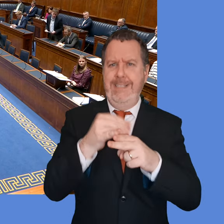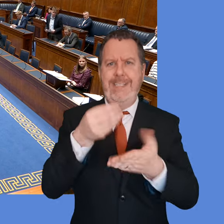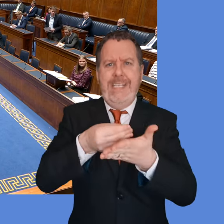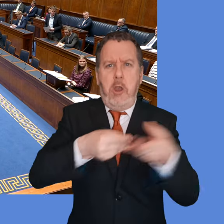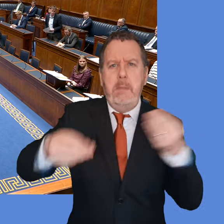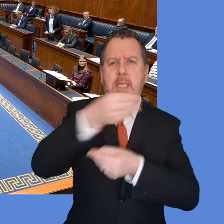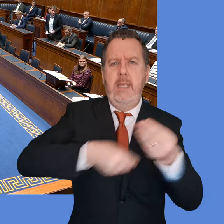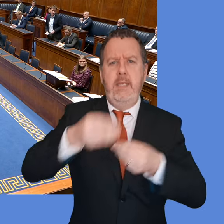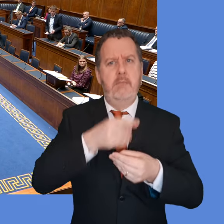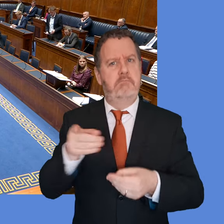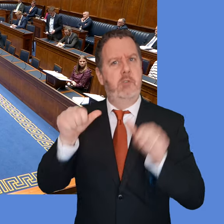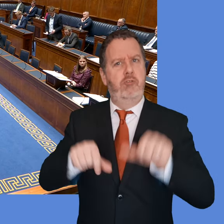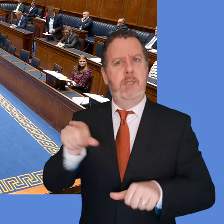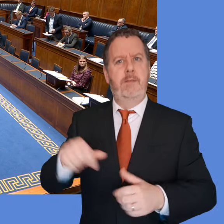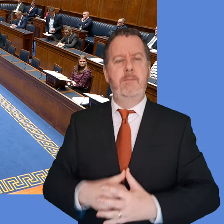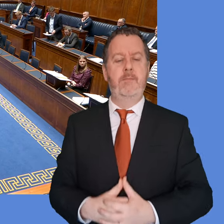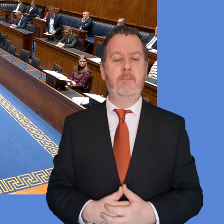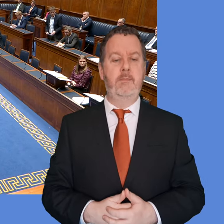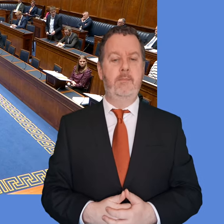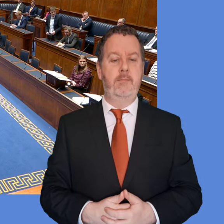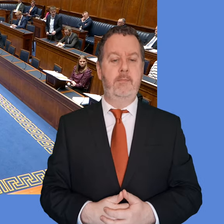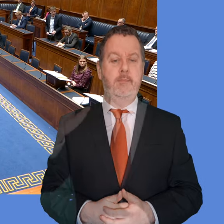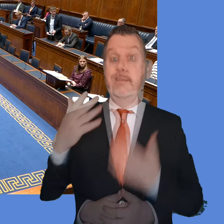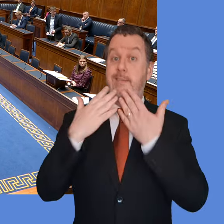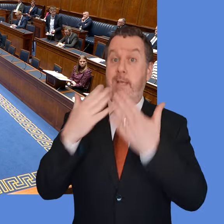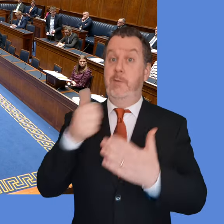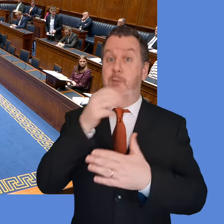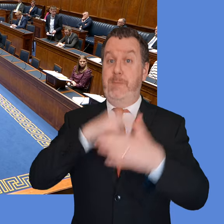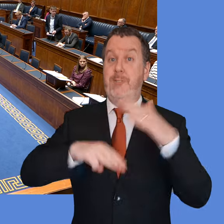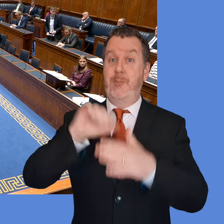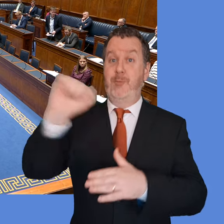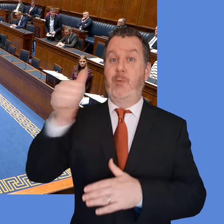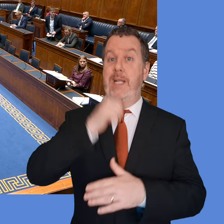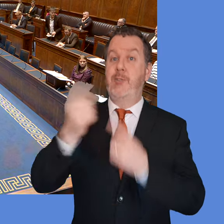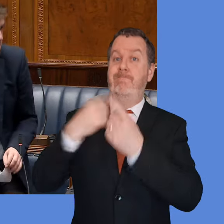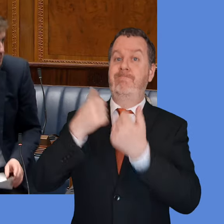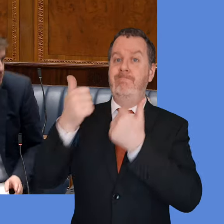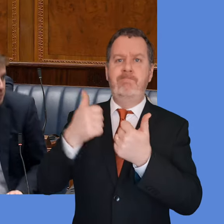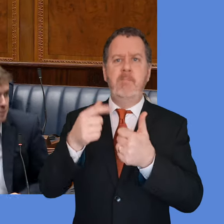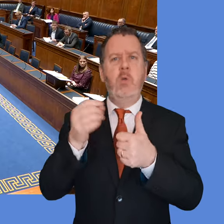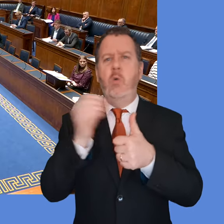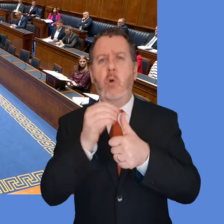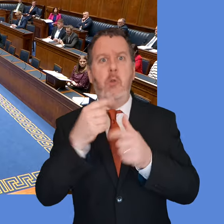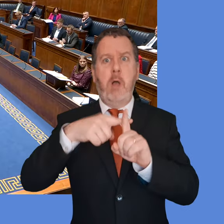Thank you, first minister for her answer. Can she also outline any other progress on the North West, please?